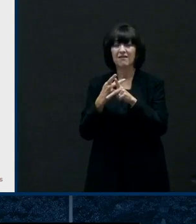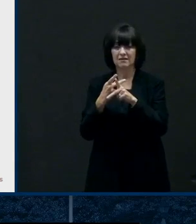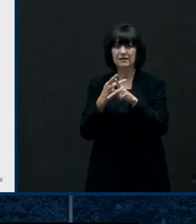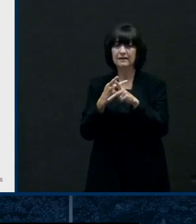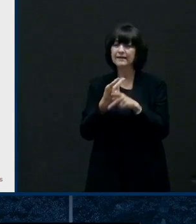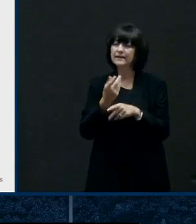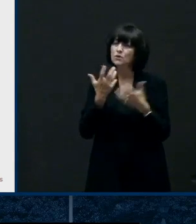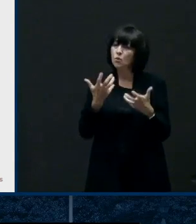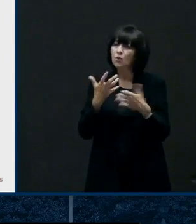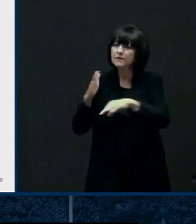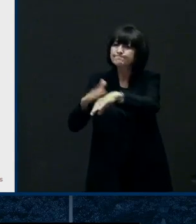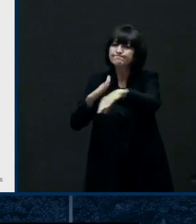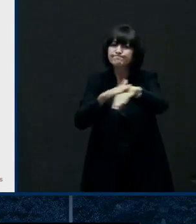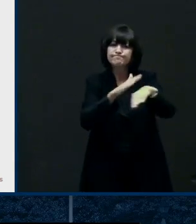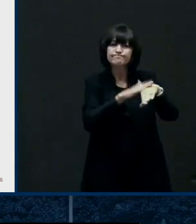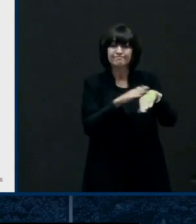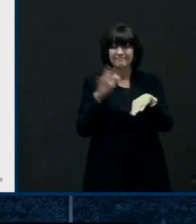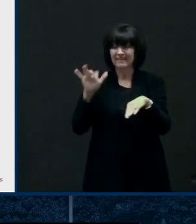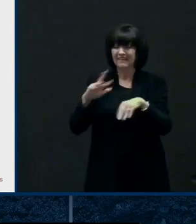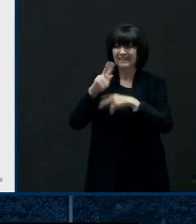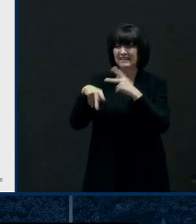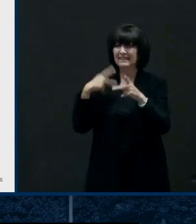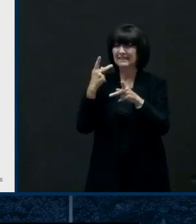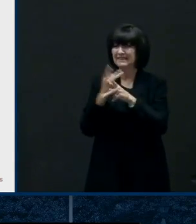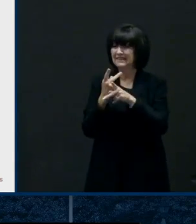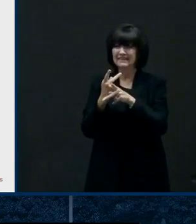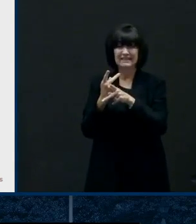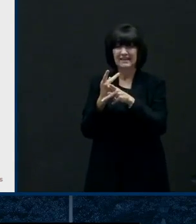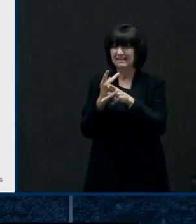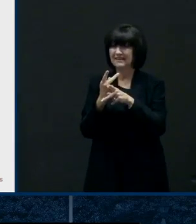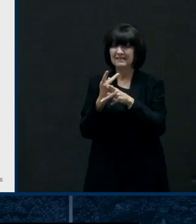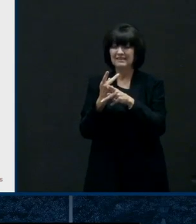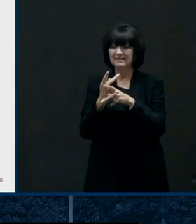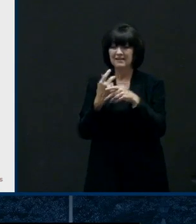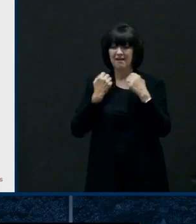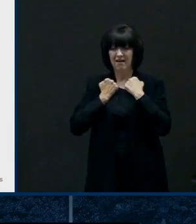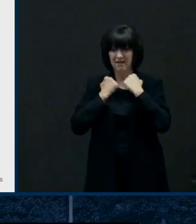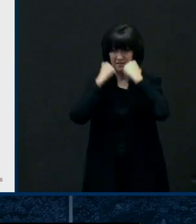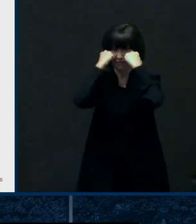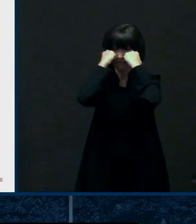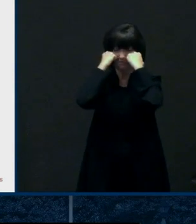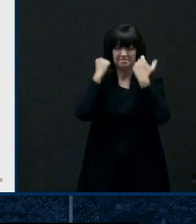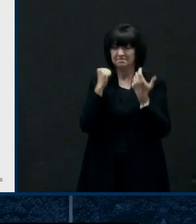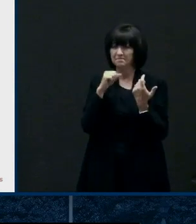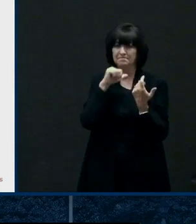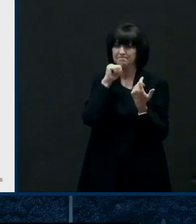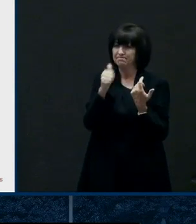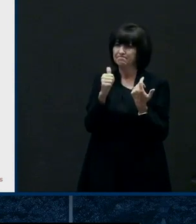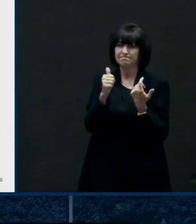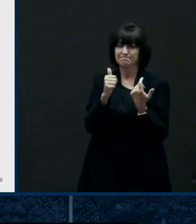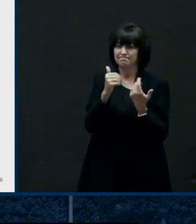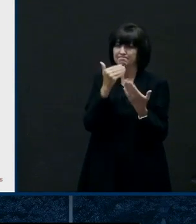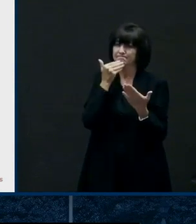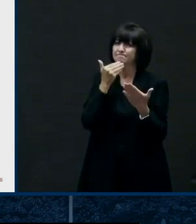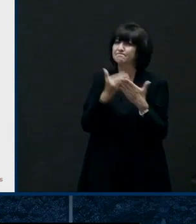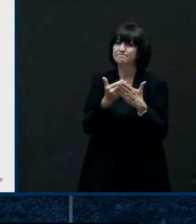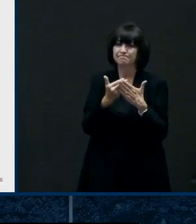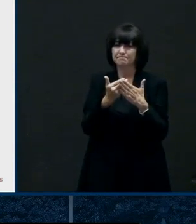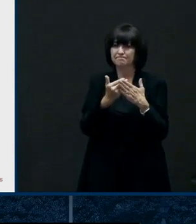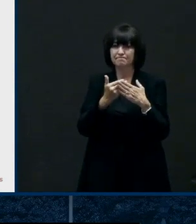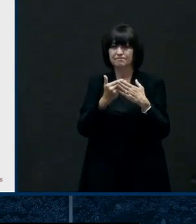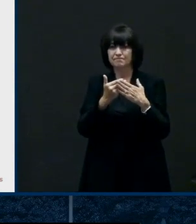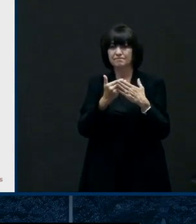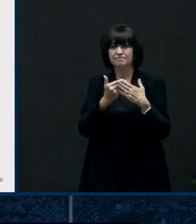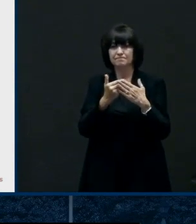sure people know not to wear these gators um to prevent spread but really wear the type that has multiple layers it's also